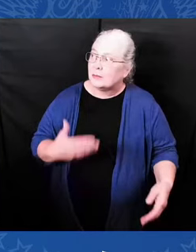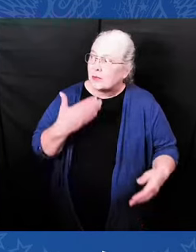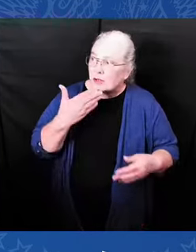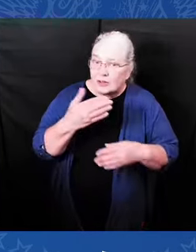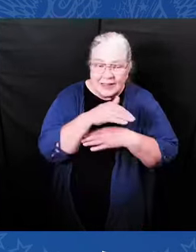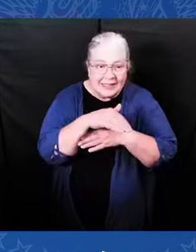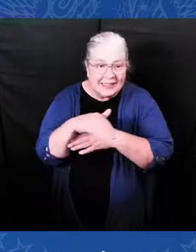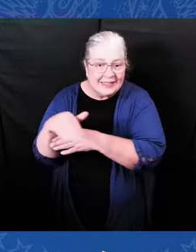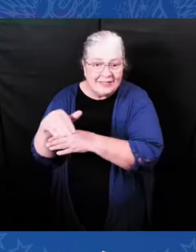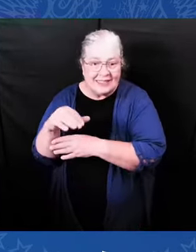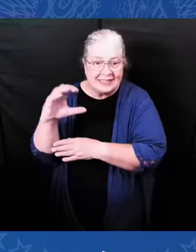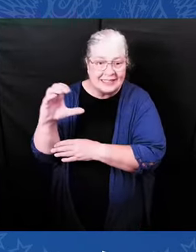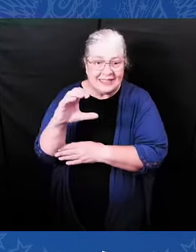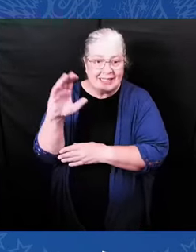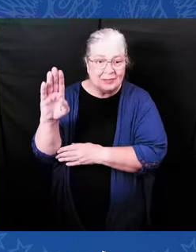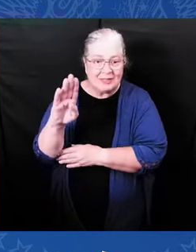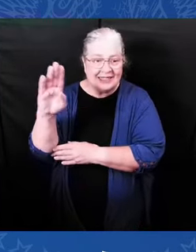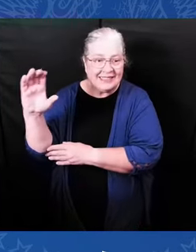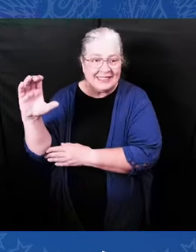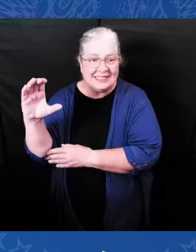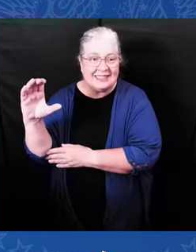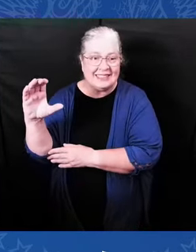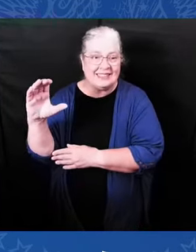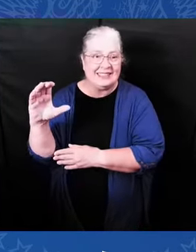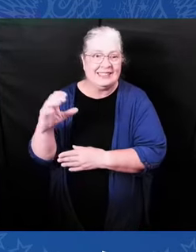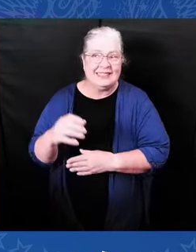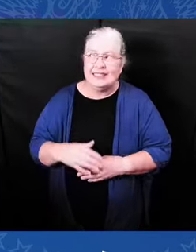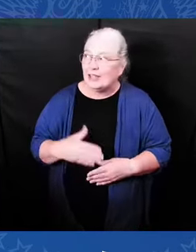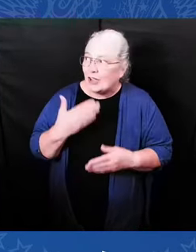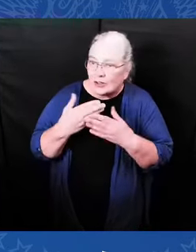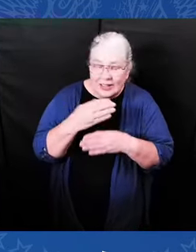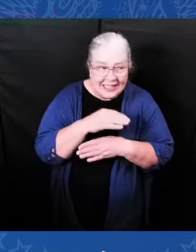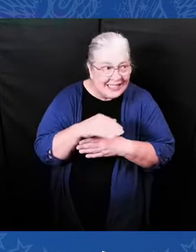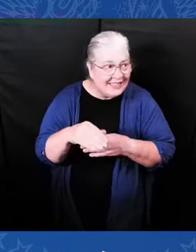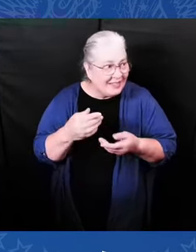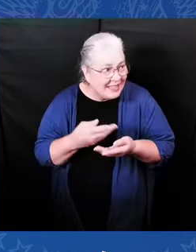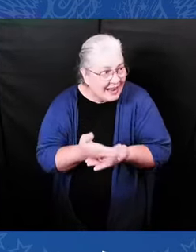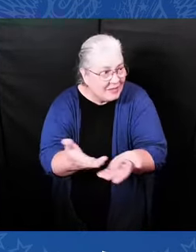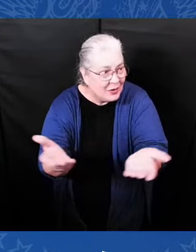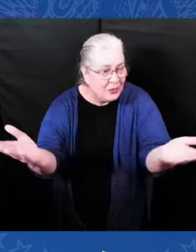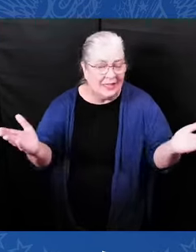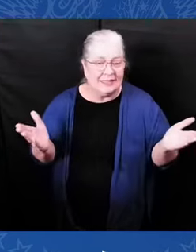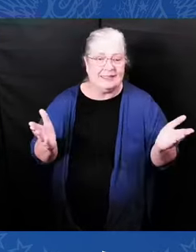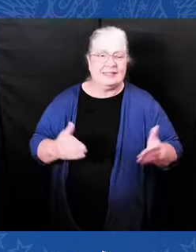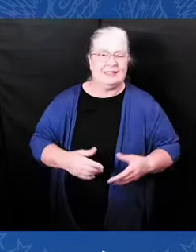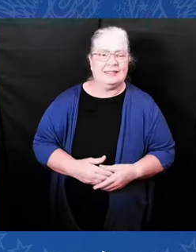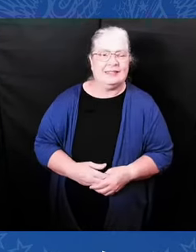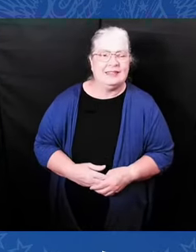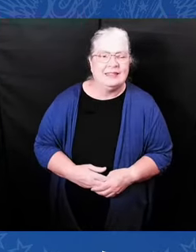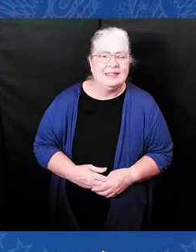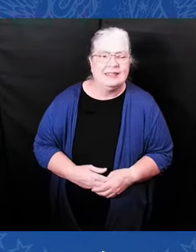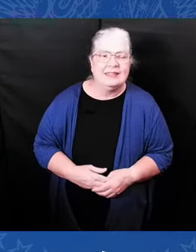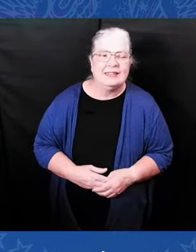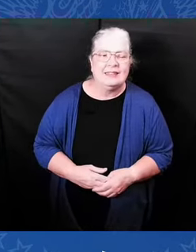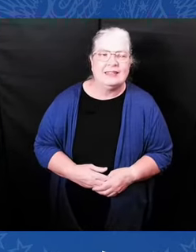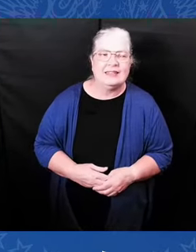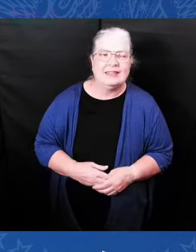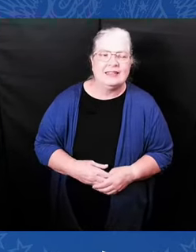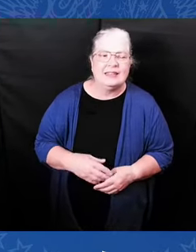Good evening, everyone. To our CBC Chair, Stephen Horsford,